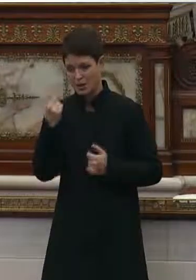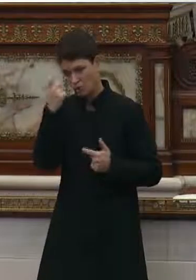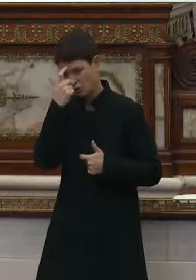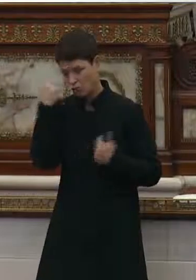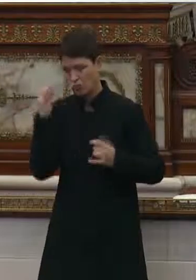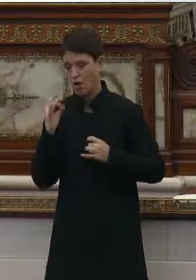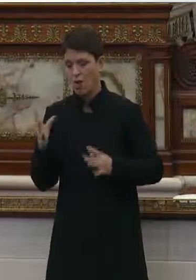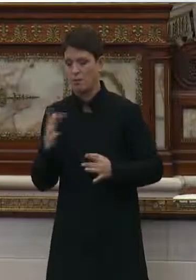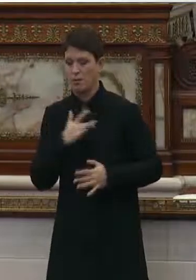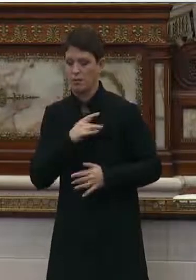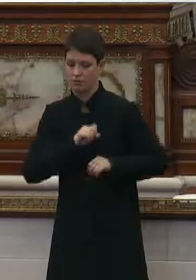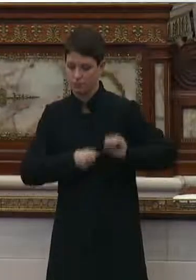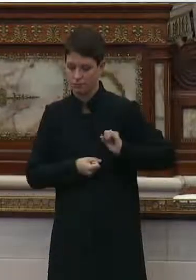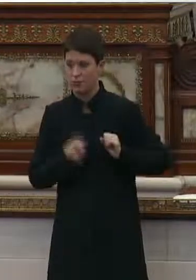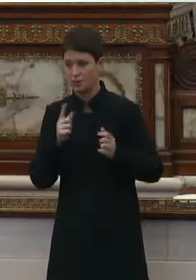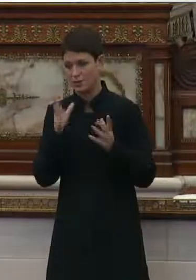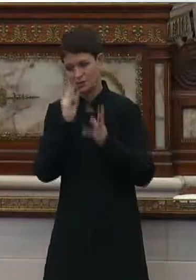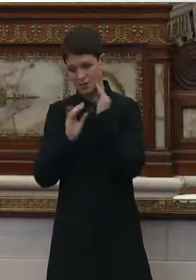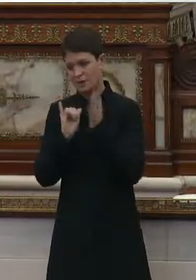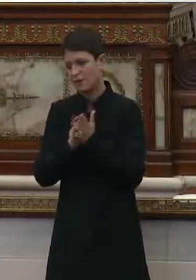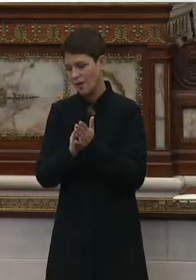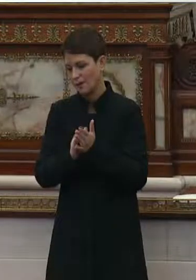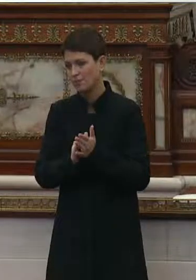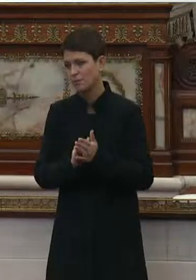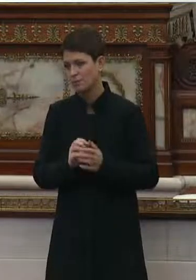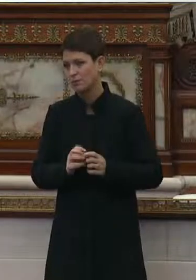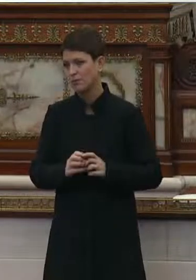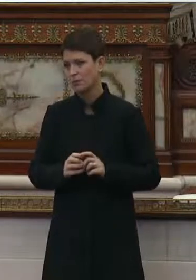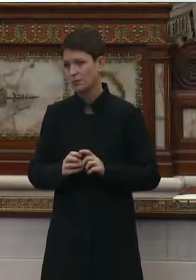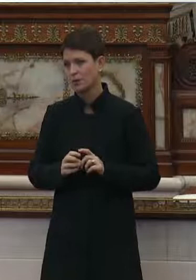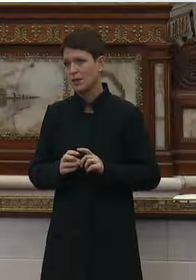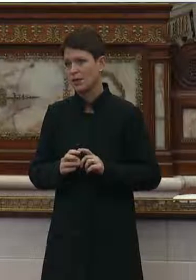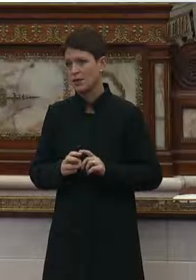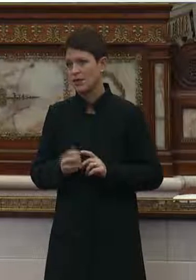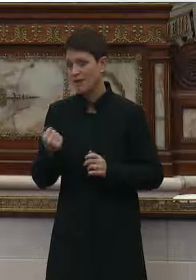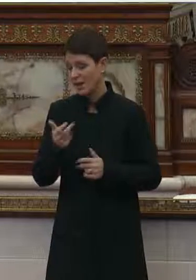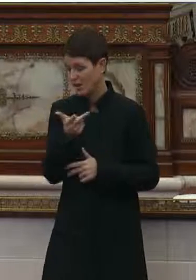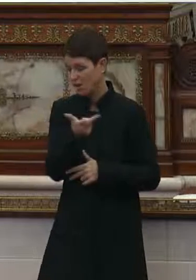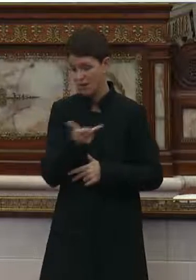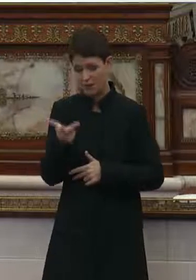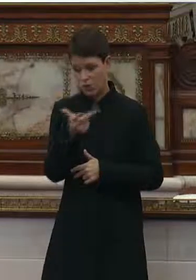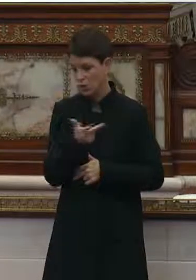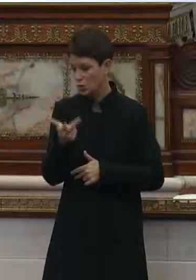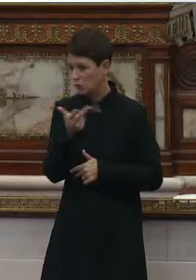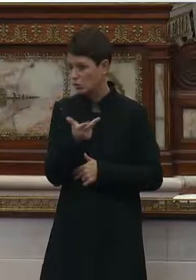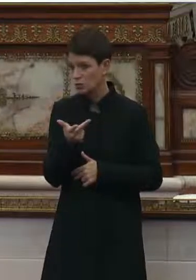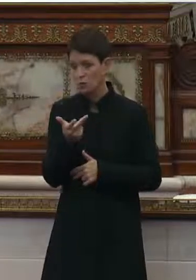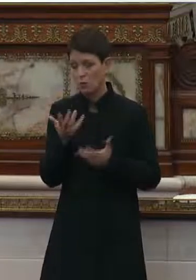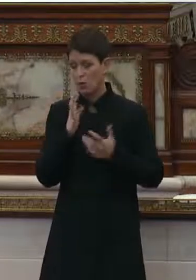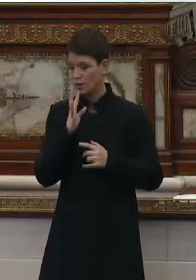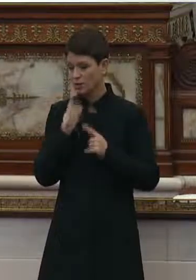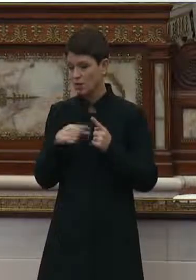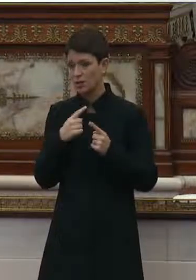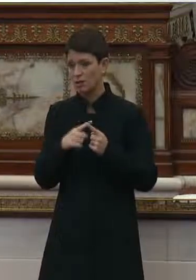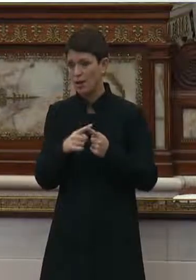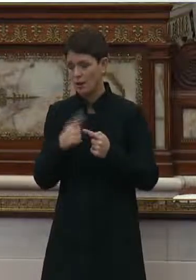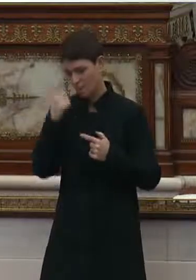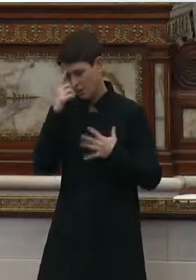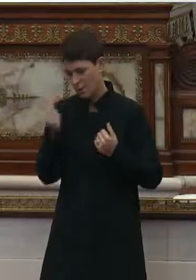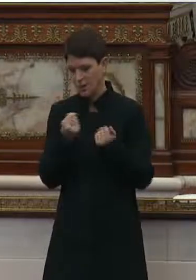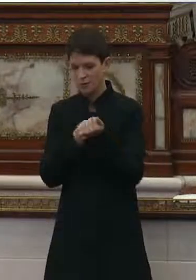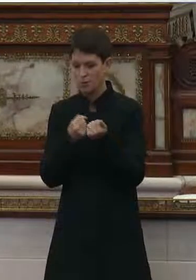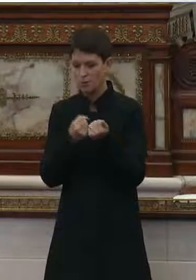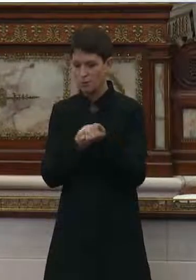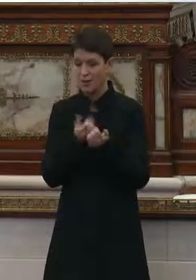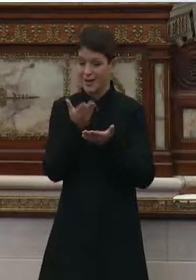that that was to experience that. So if any, either one of the other panelists can talk about the mental health support